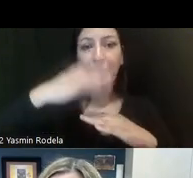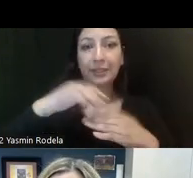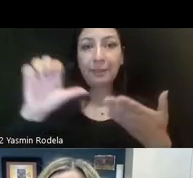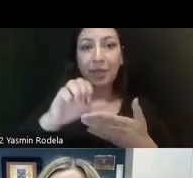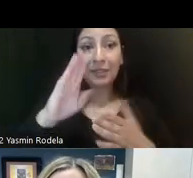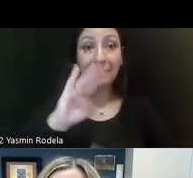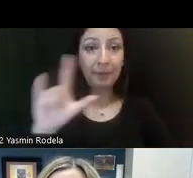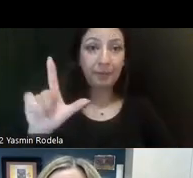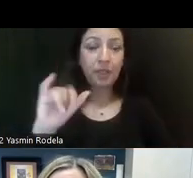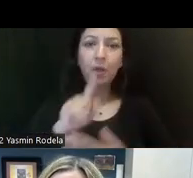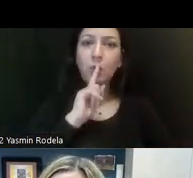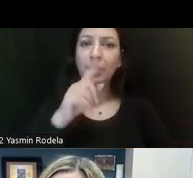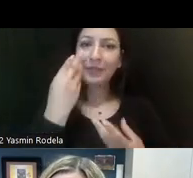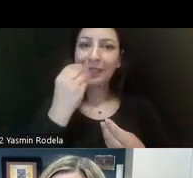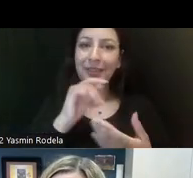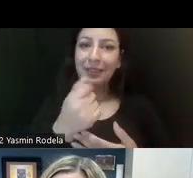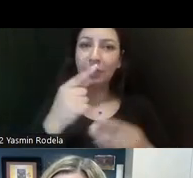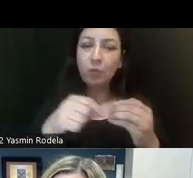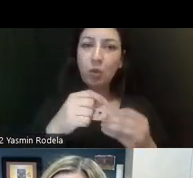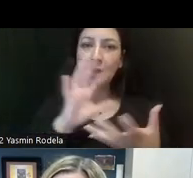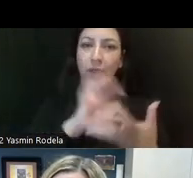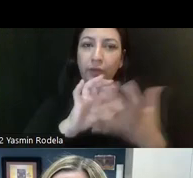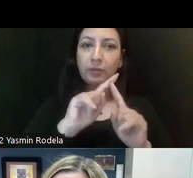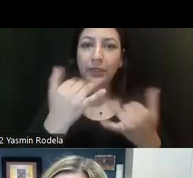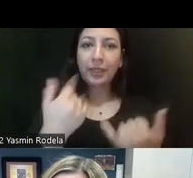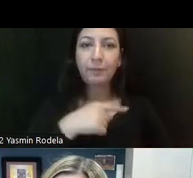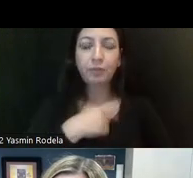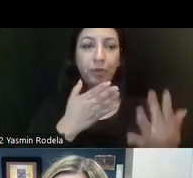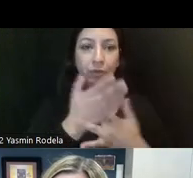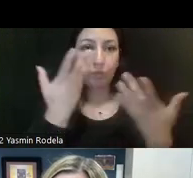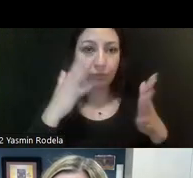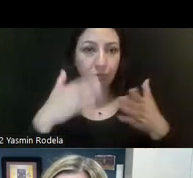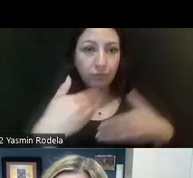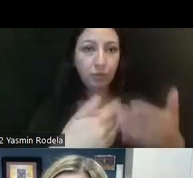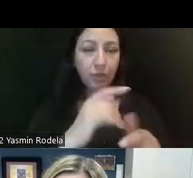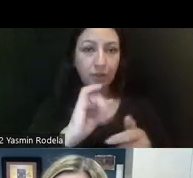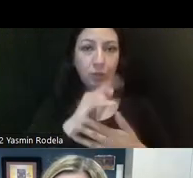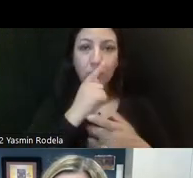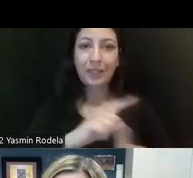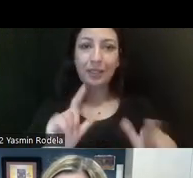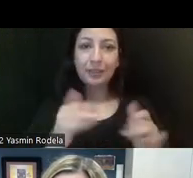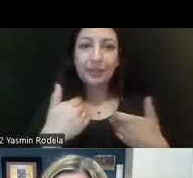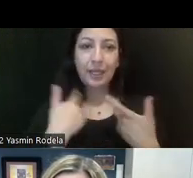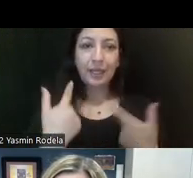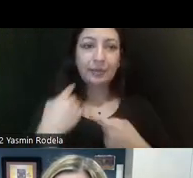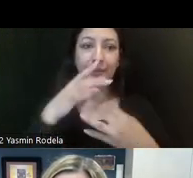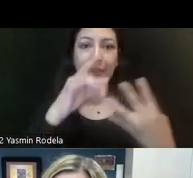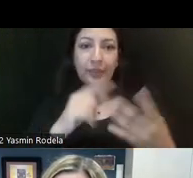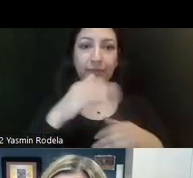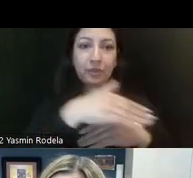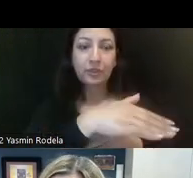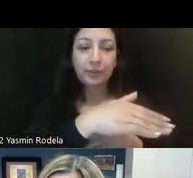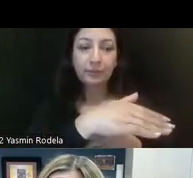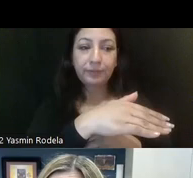Um, and so we do think it's a little bit confusing. Um, now that we're through the whole process and the legislature has elected to send,